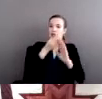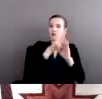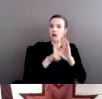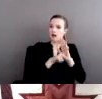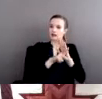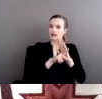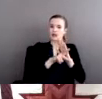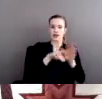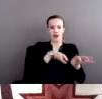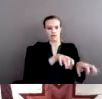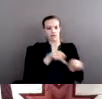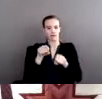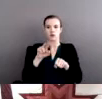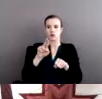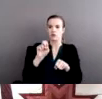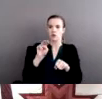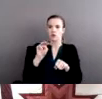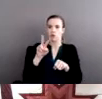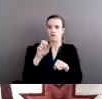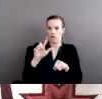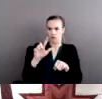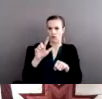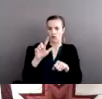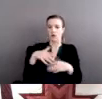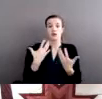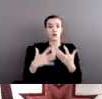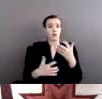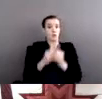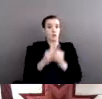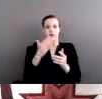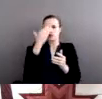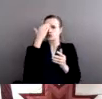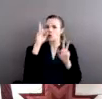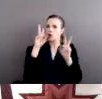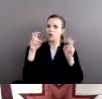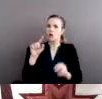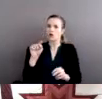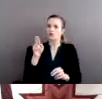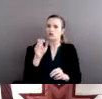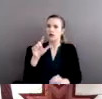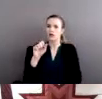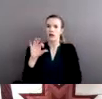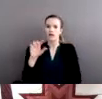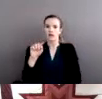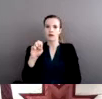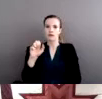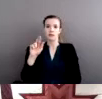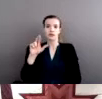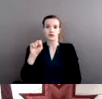Most people have heard of the Trail of Tears. It's associated very closely with the Cherokee